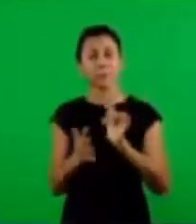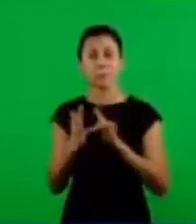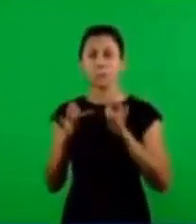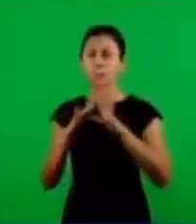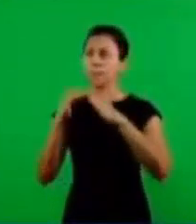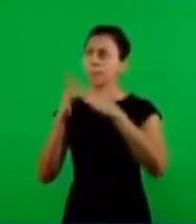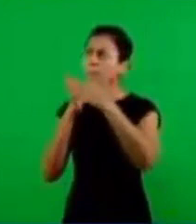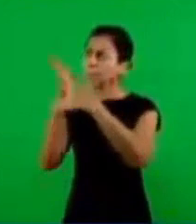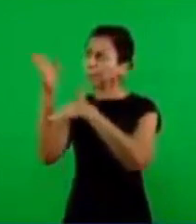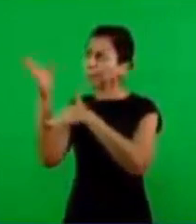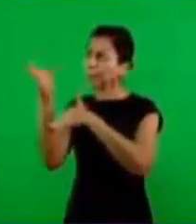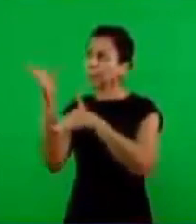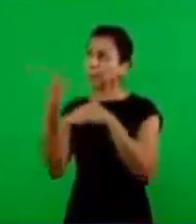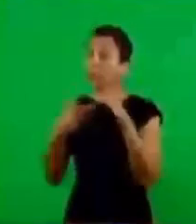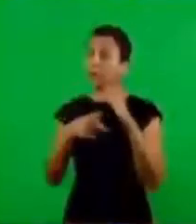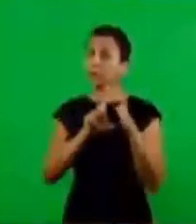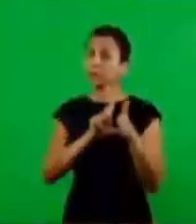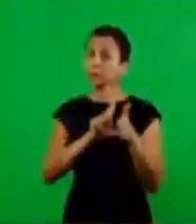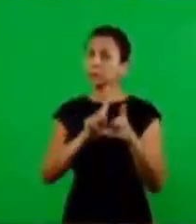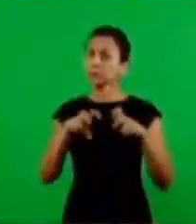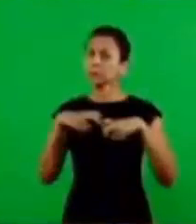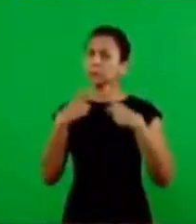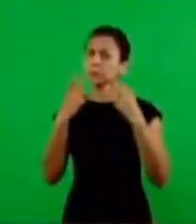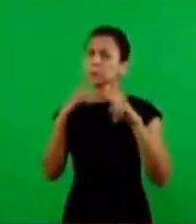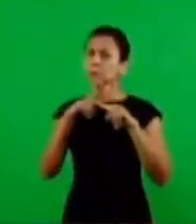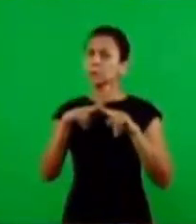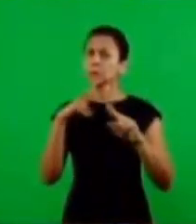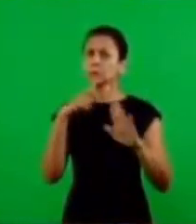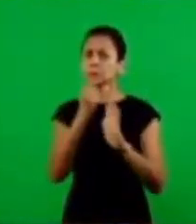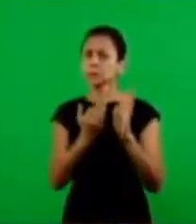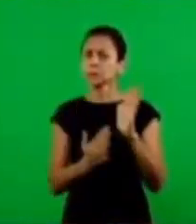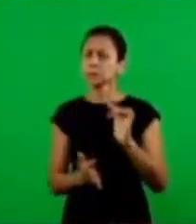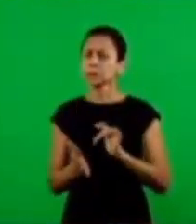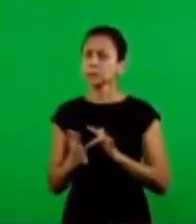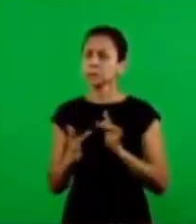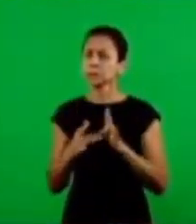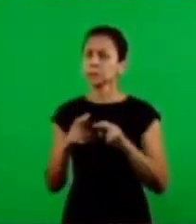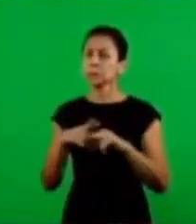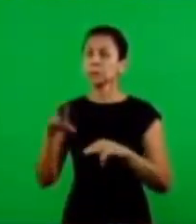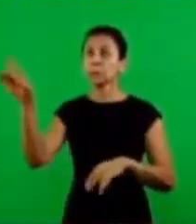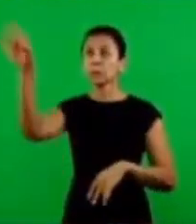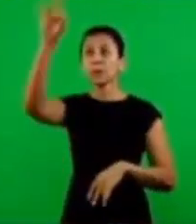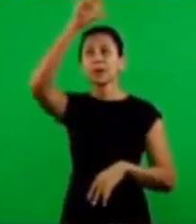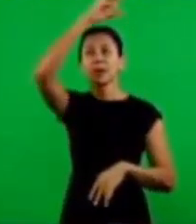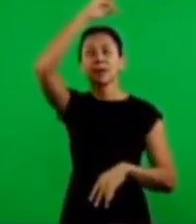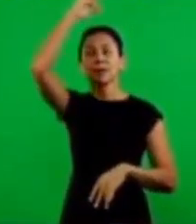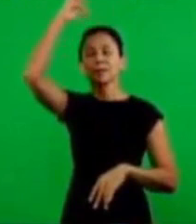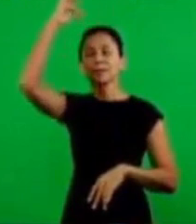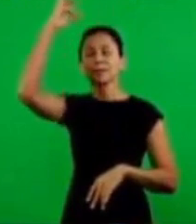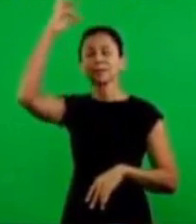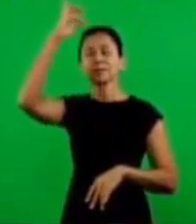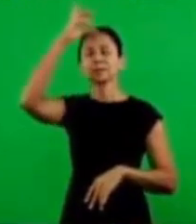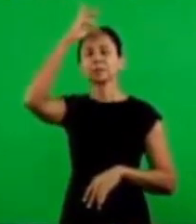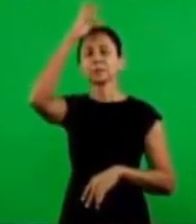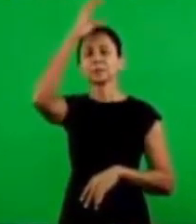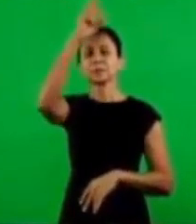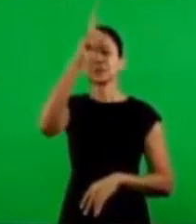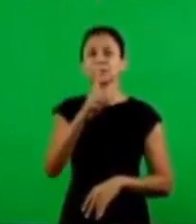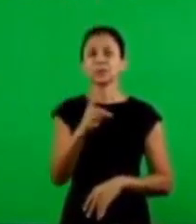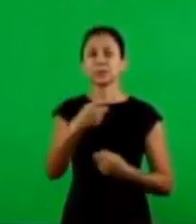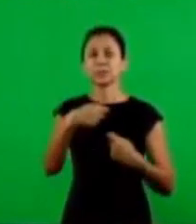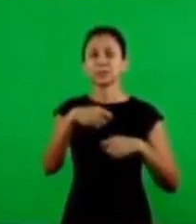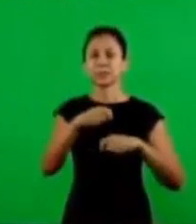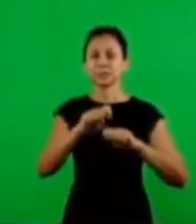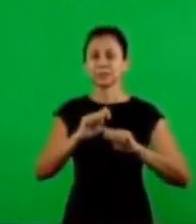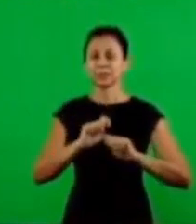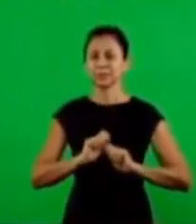of Jesus to enter into the Holy of Holies. Lord, we pray for the blood of Jesus because your blood was poured out, so now